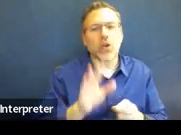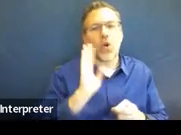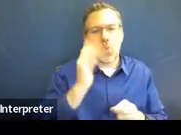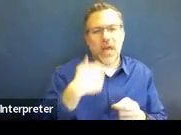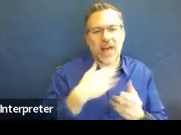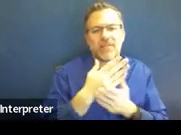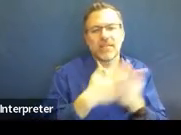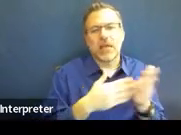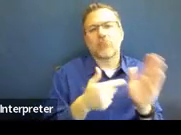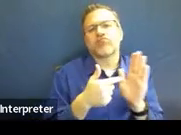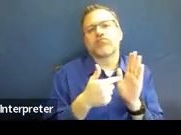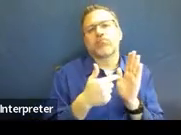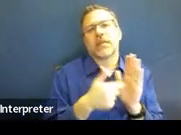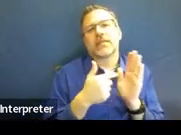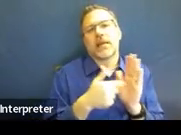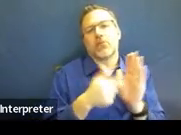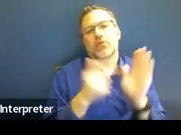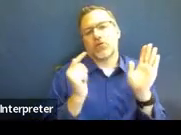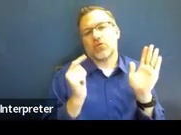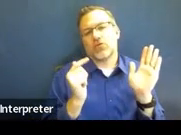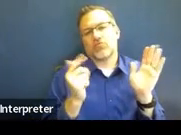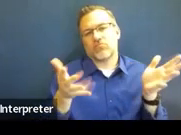see what it might look like.